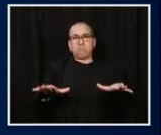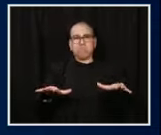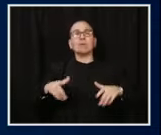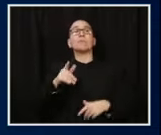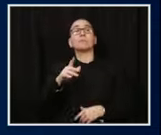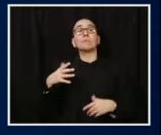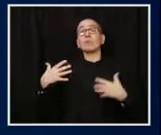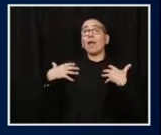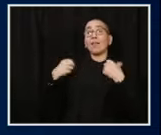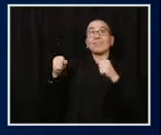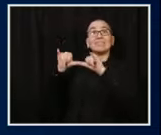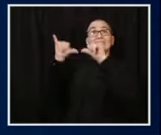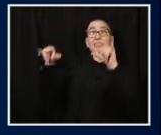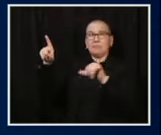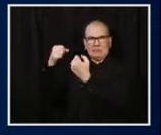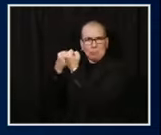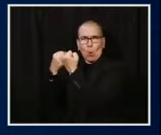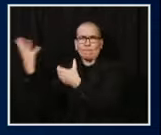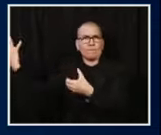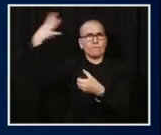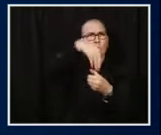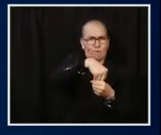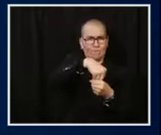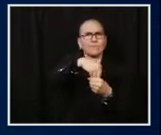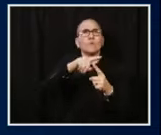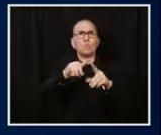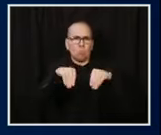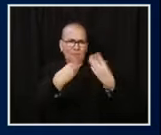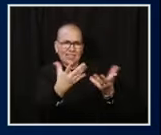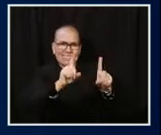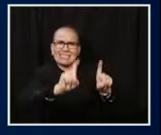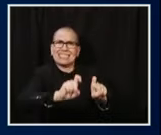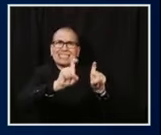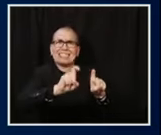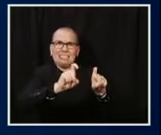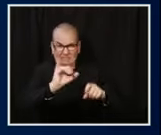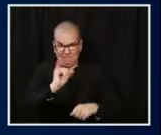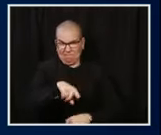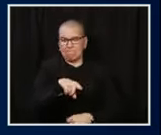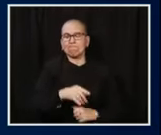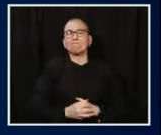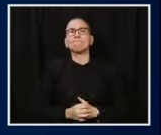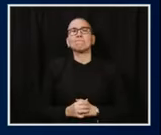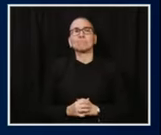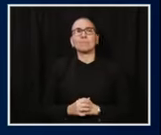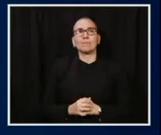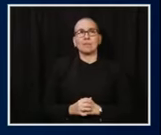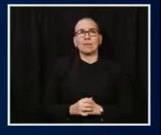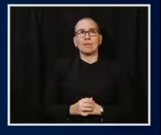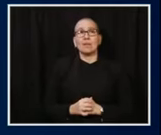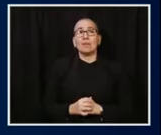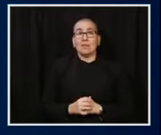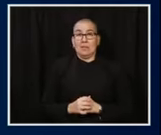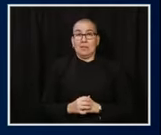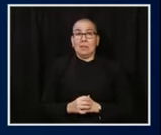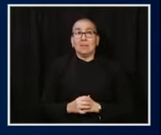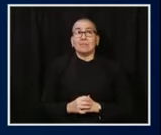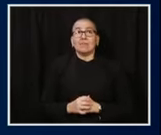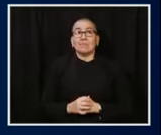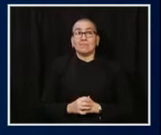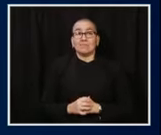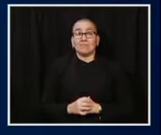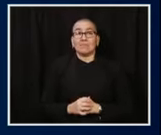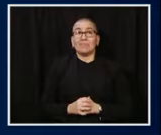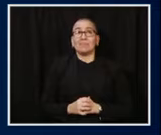private entities. I will say that considerable capacity still exists to assist facilities with specimen